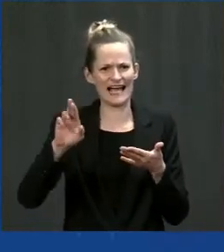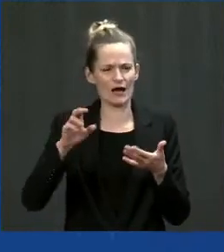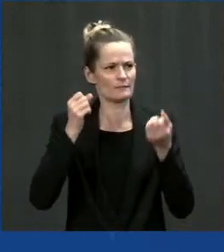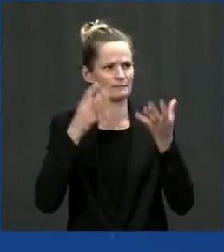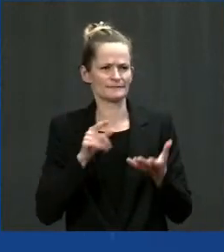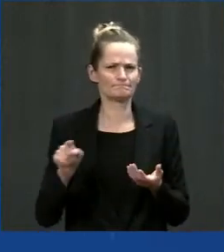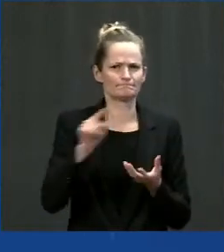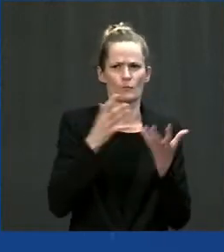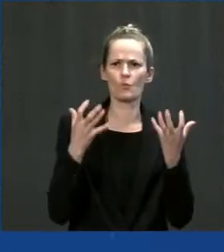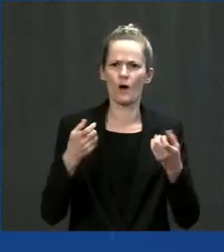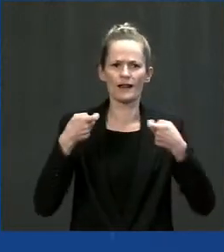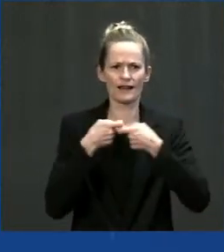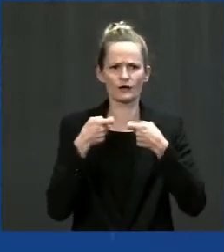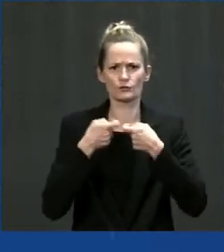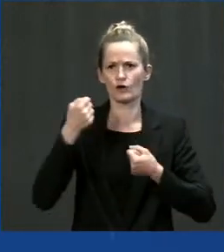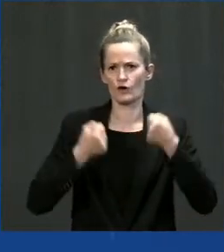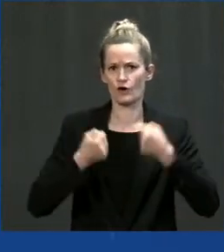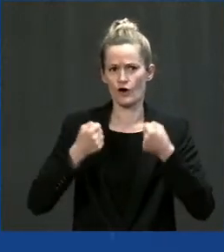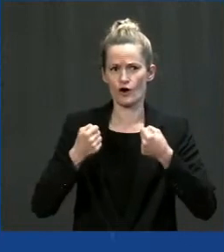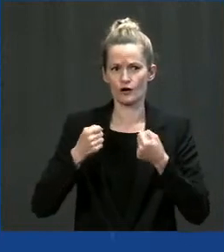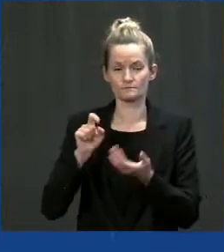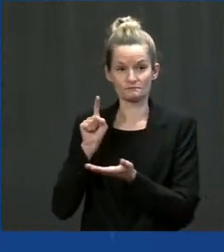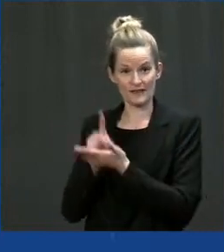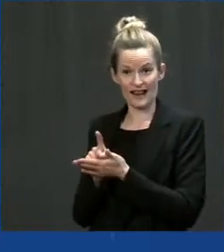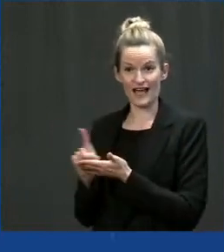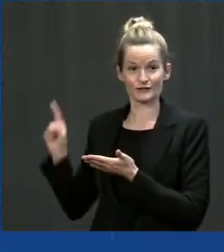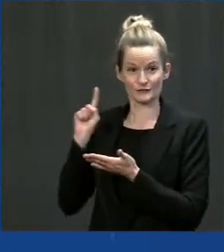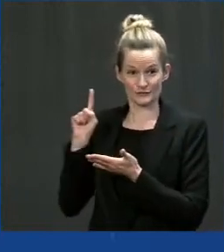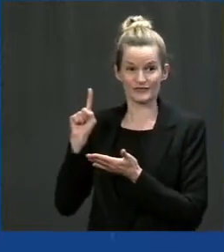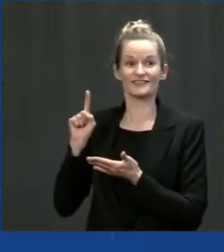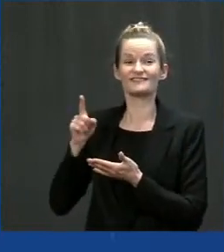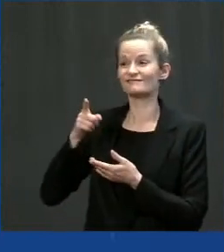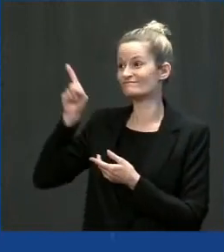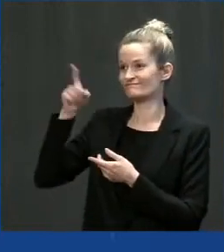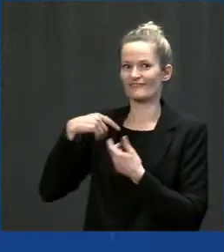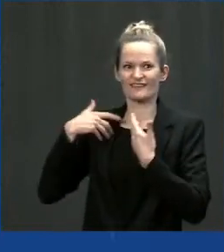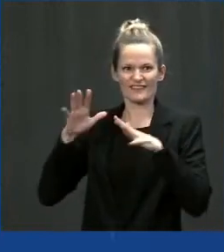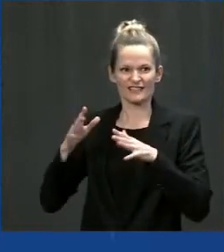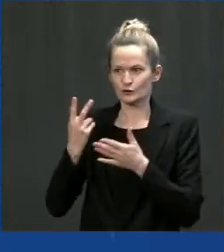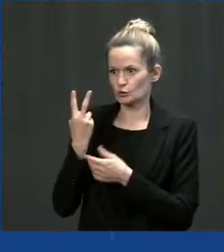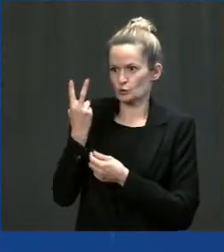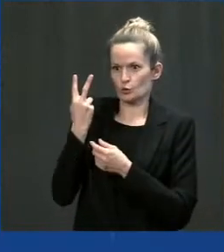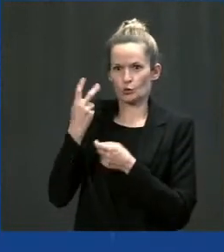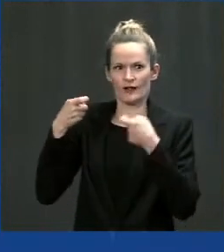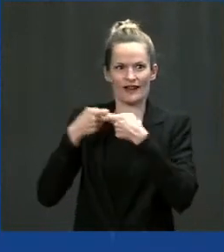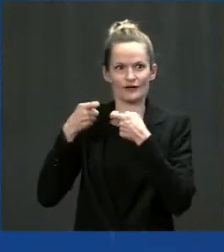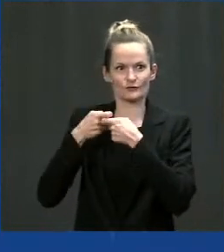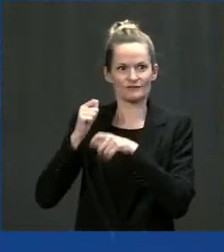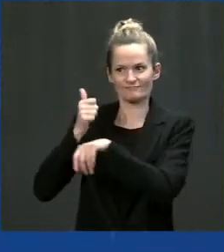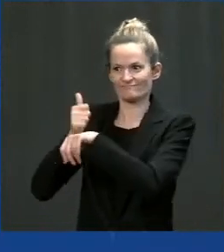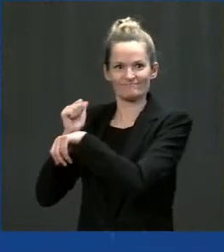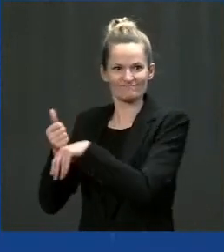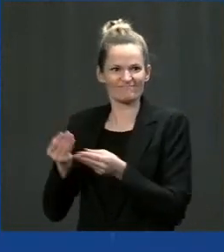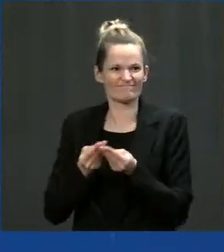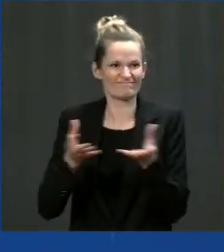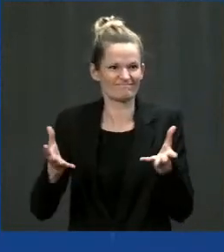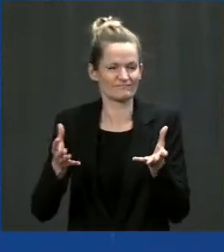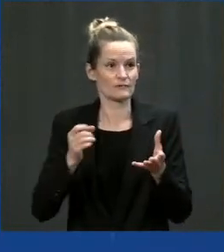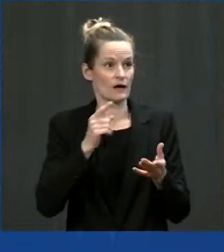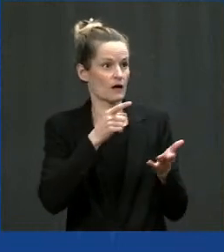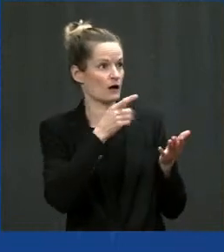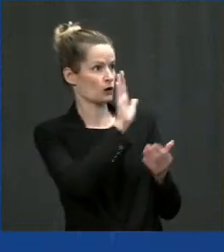week, thanks to a Federal Transportation Administration grant. Thank you, Mr. President, to your administration.